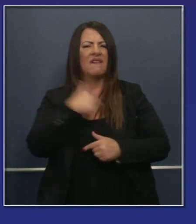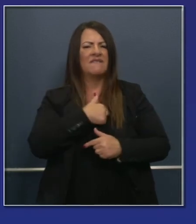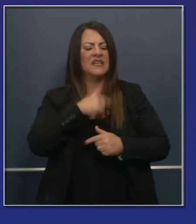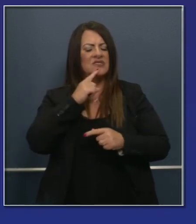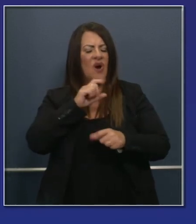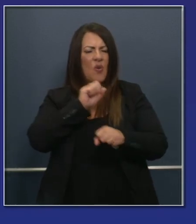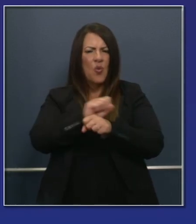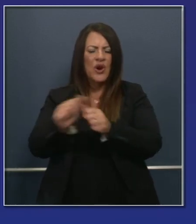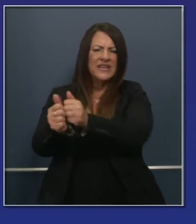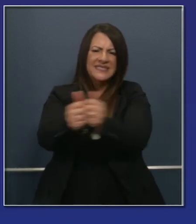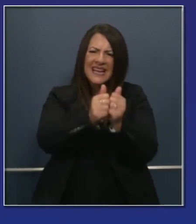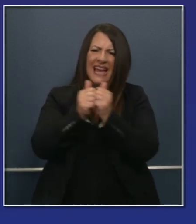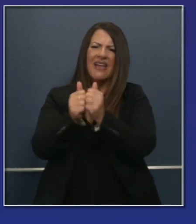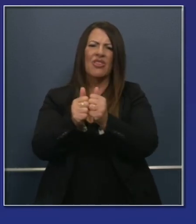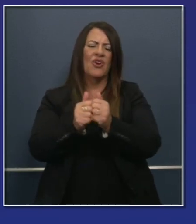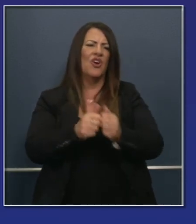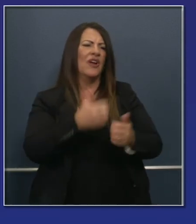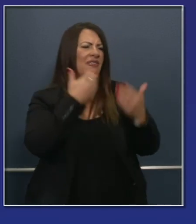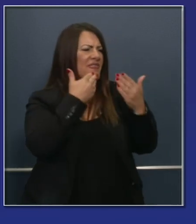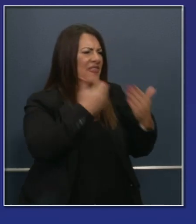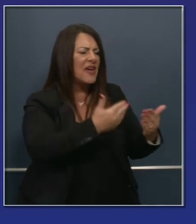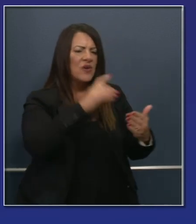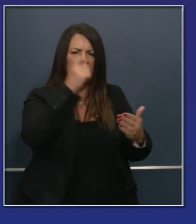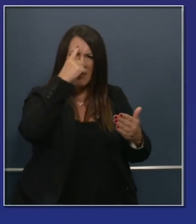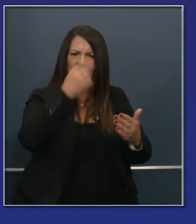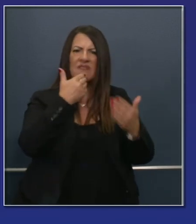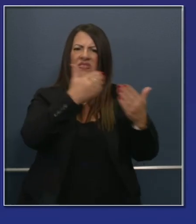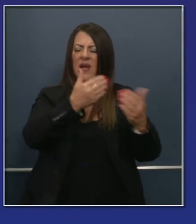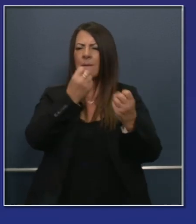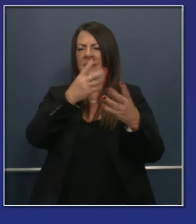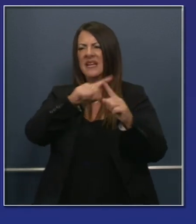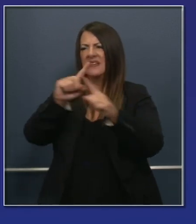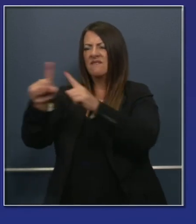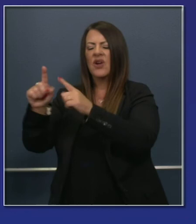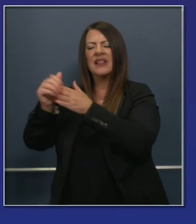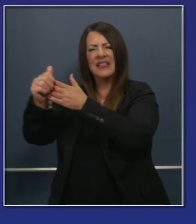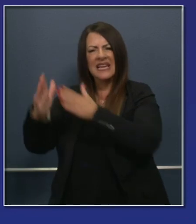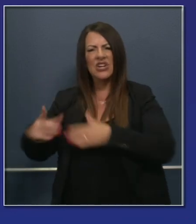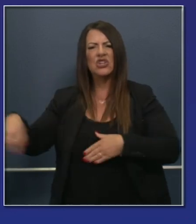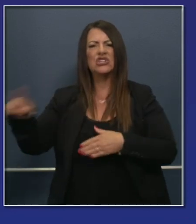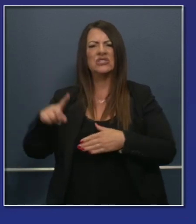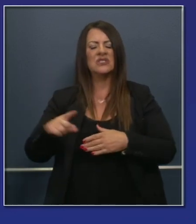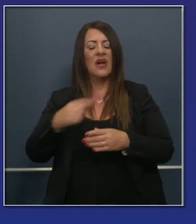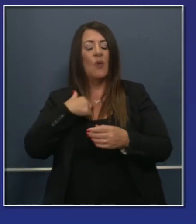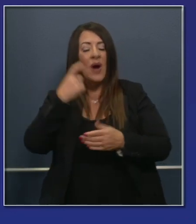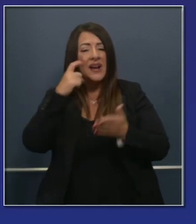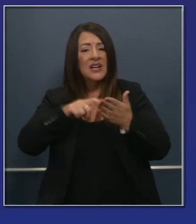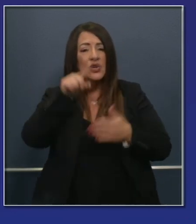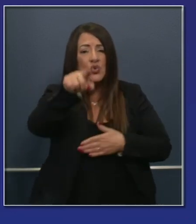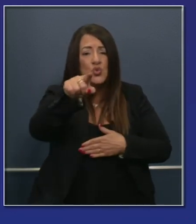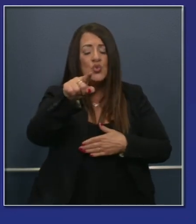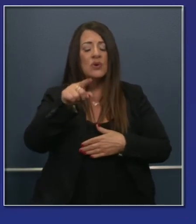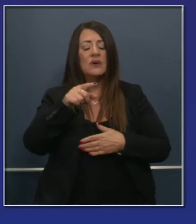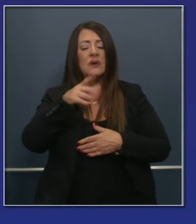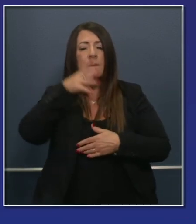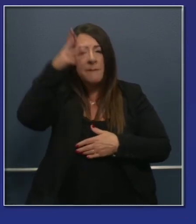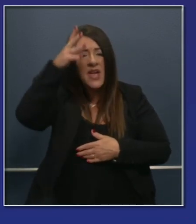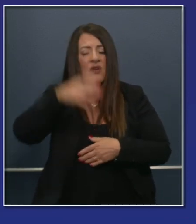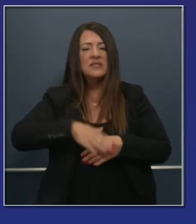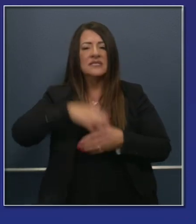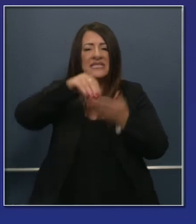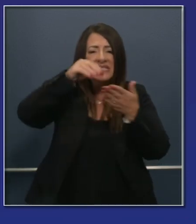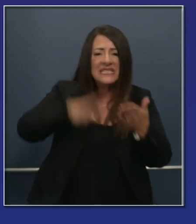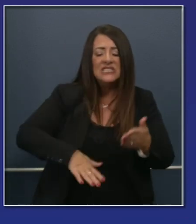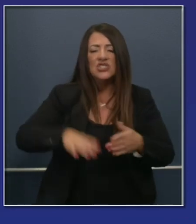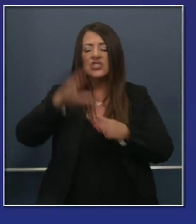mentioned our governor and legislative partners. I want to acknowledge students and parents, teachers, principals,